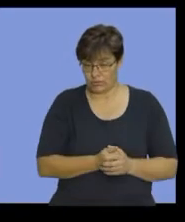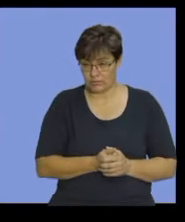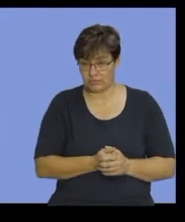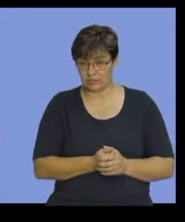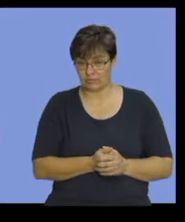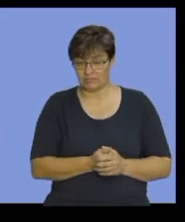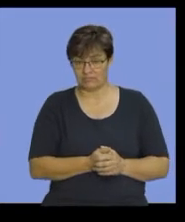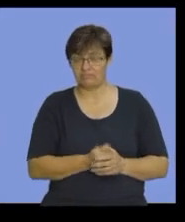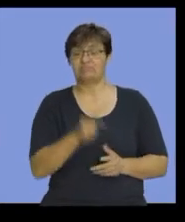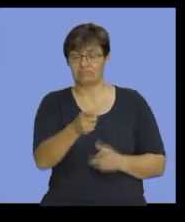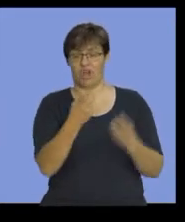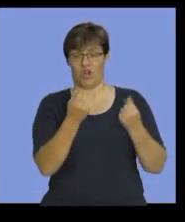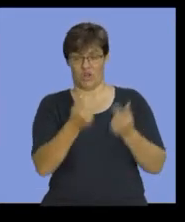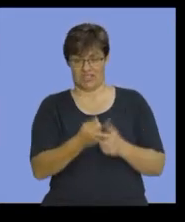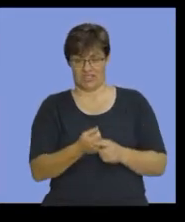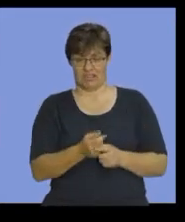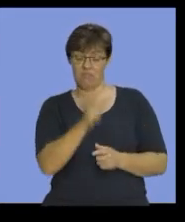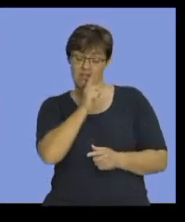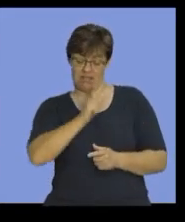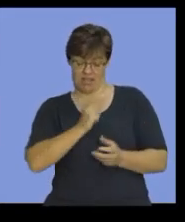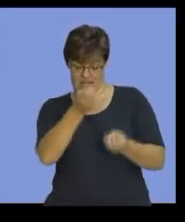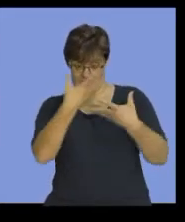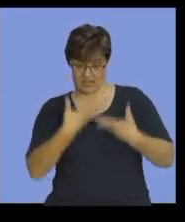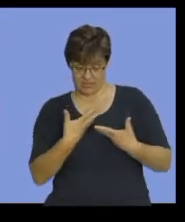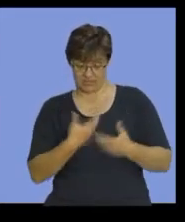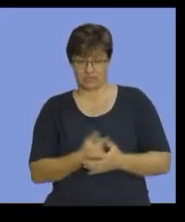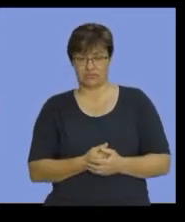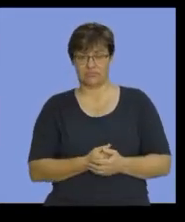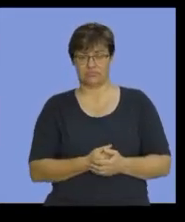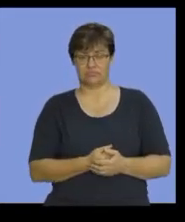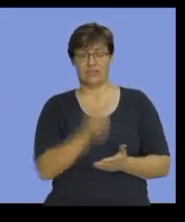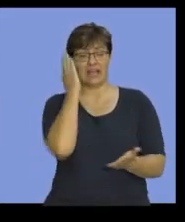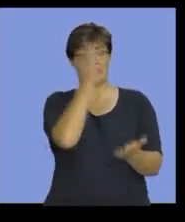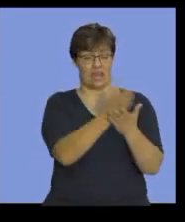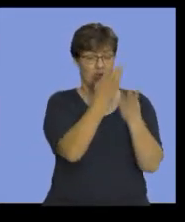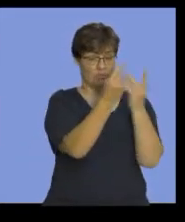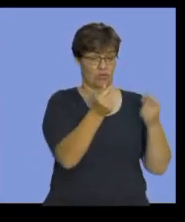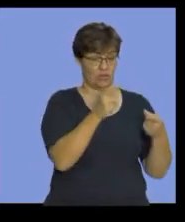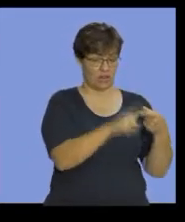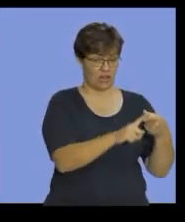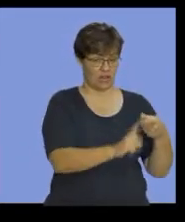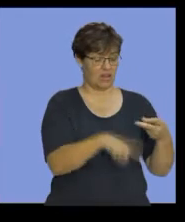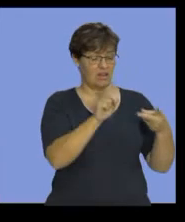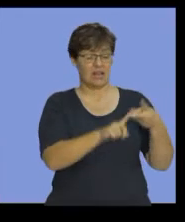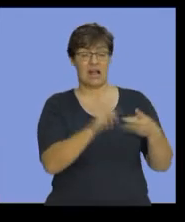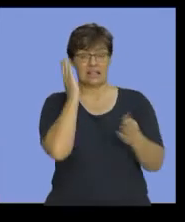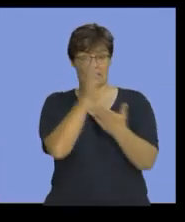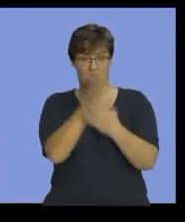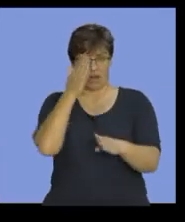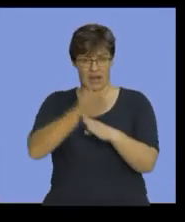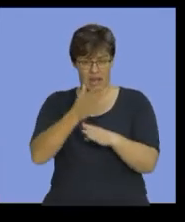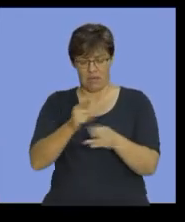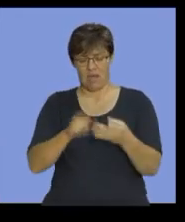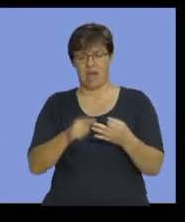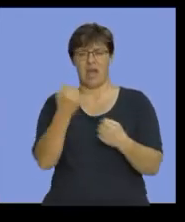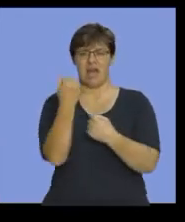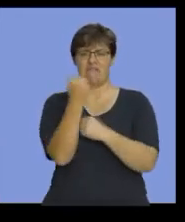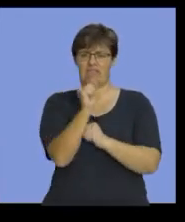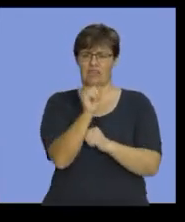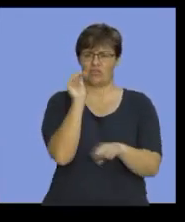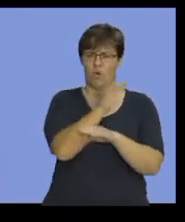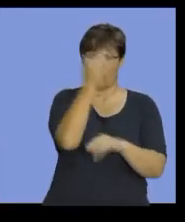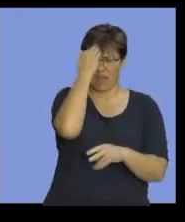So, here's my cost, I'm told. There's my direct material. There's my direct labor. There's my factory overhead.